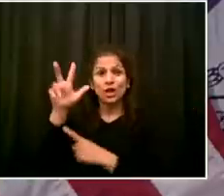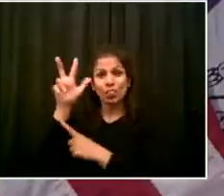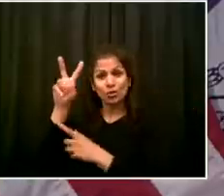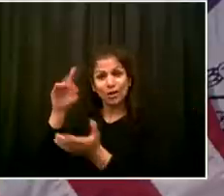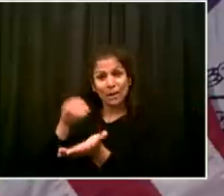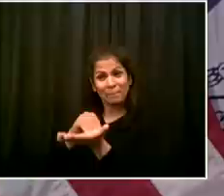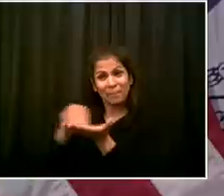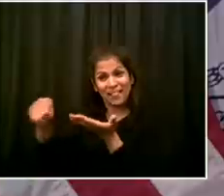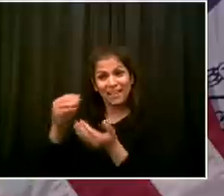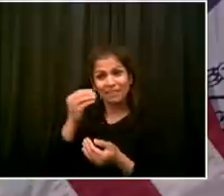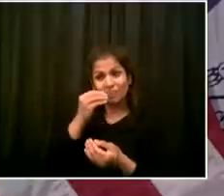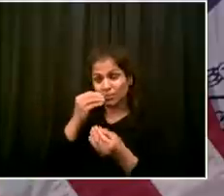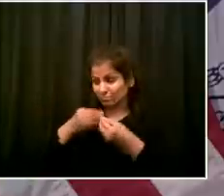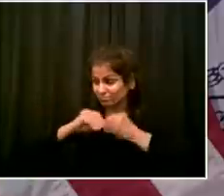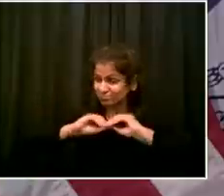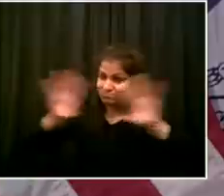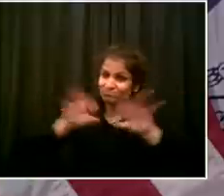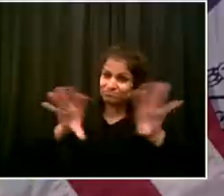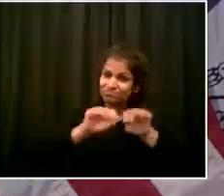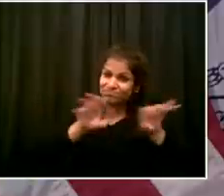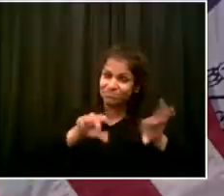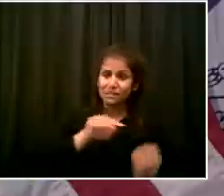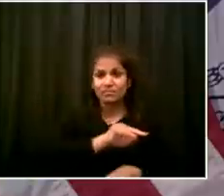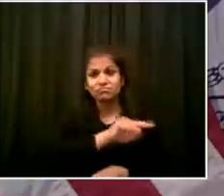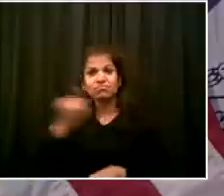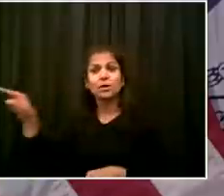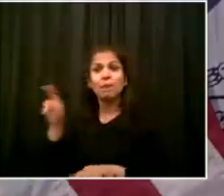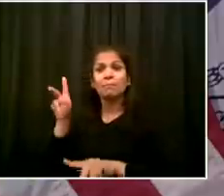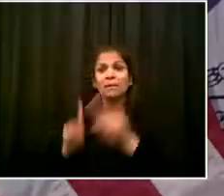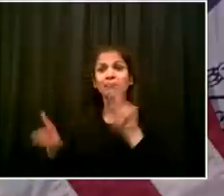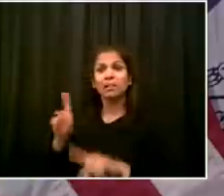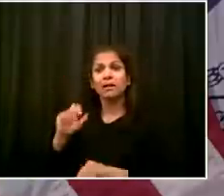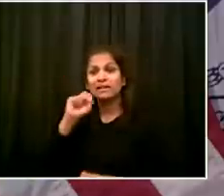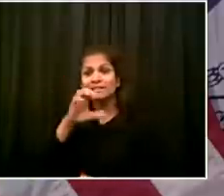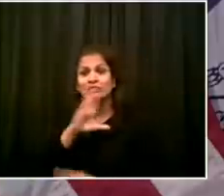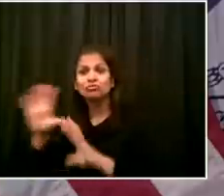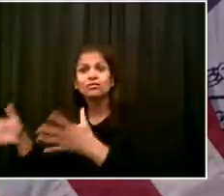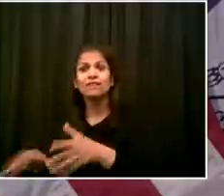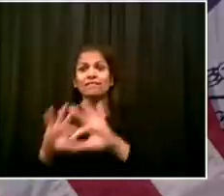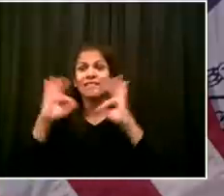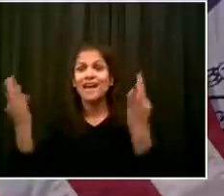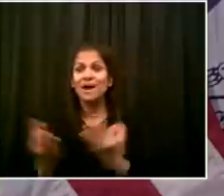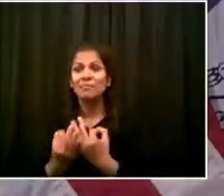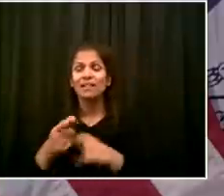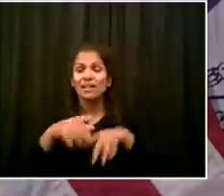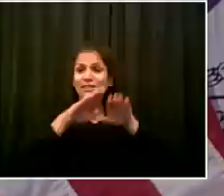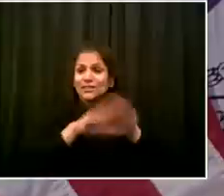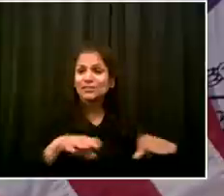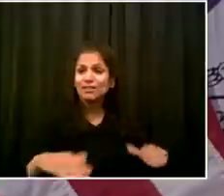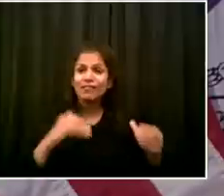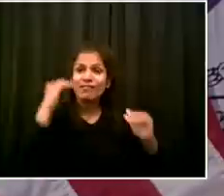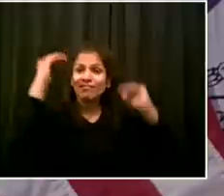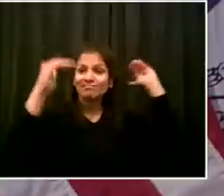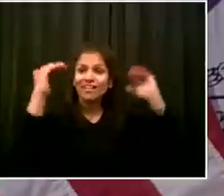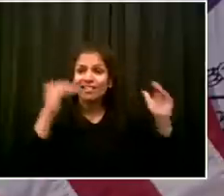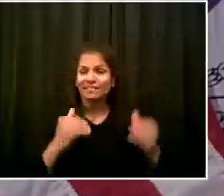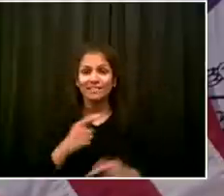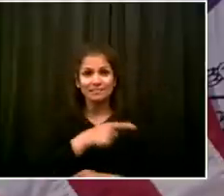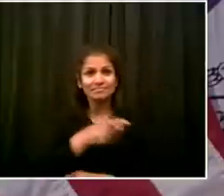city will not let our people down. We just won't. We're not going to let our people go hungry. We're going to be there for all New Yorkers.